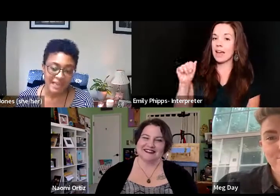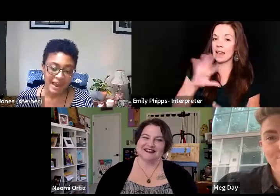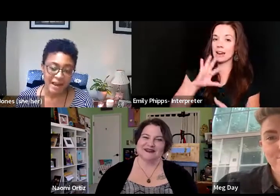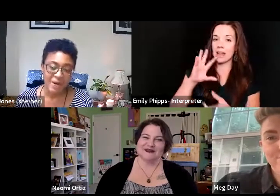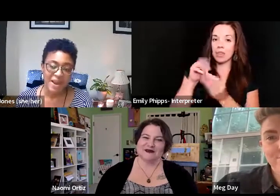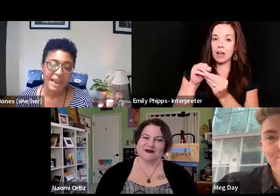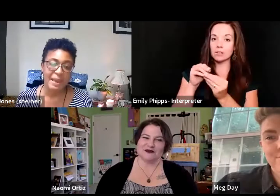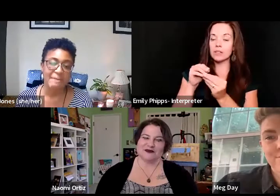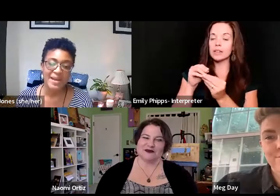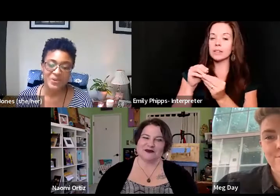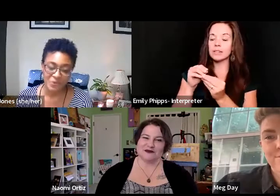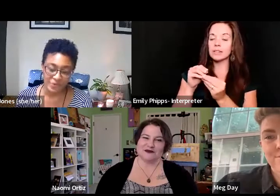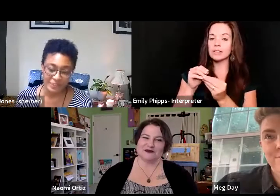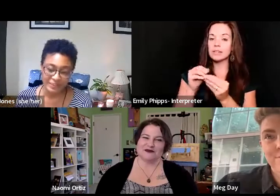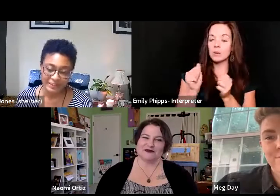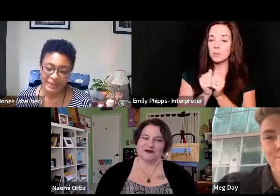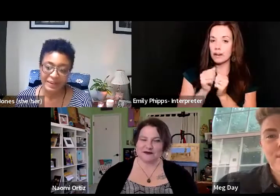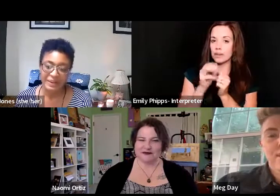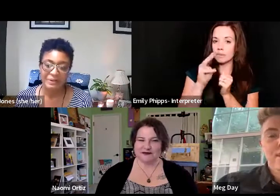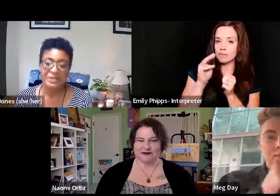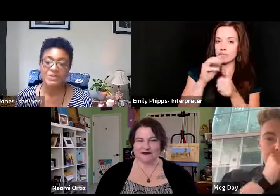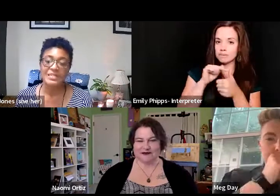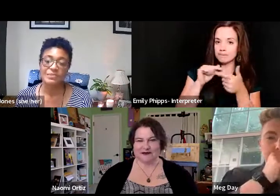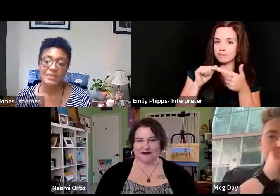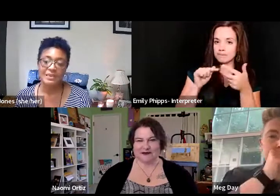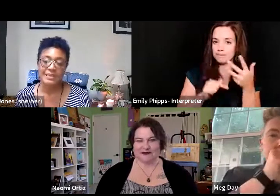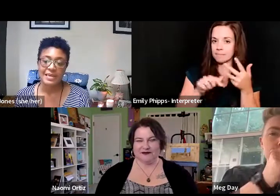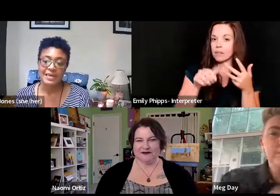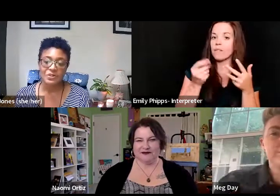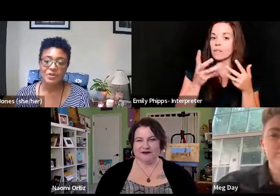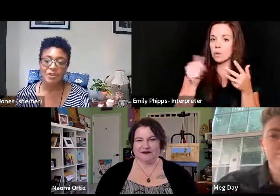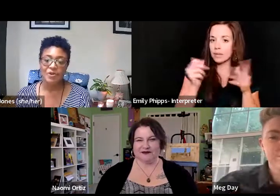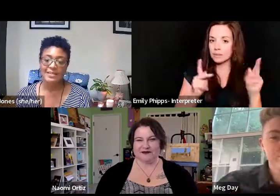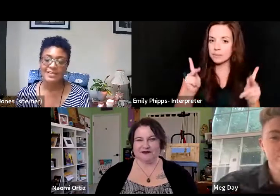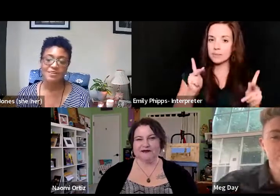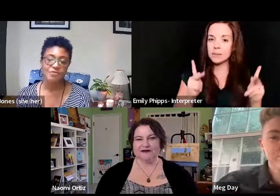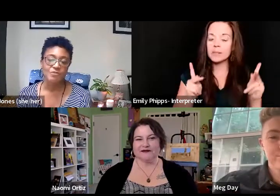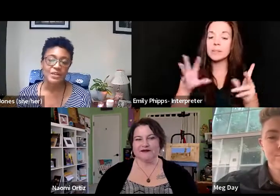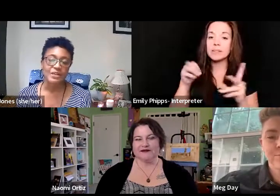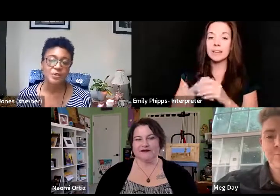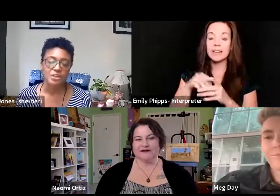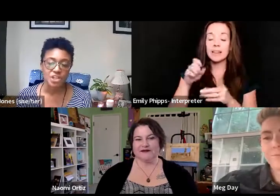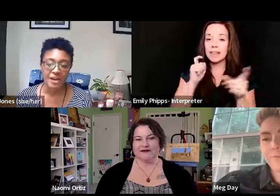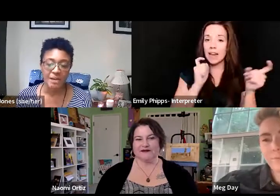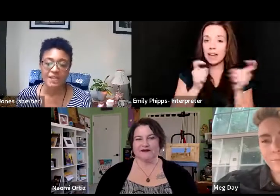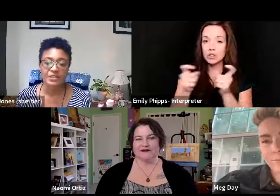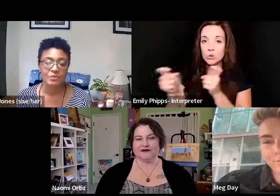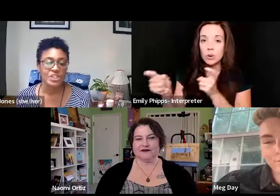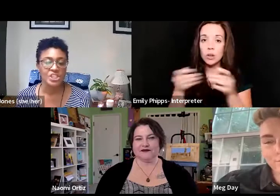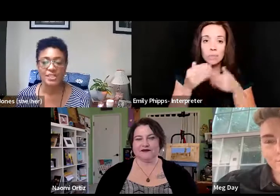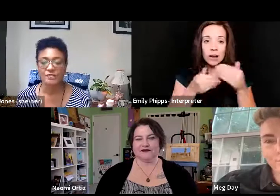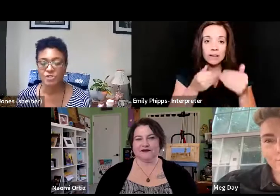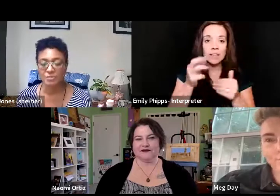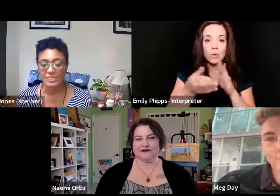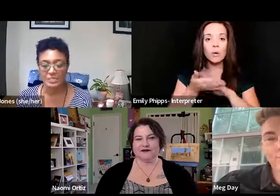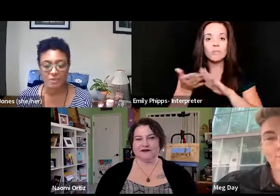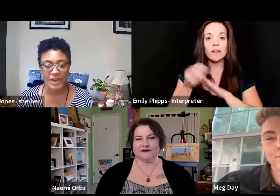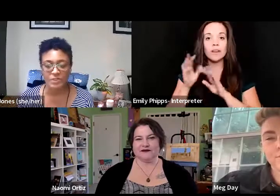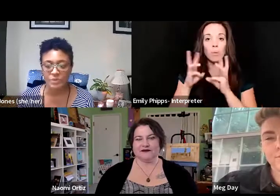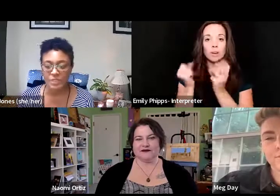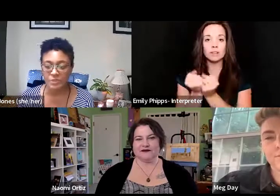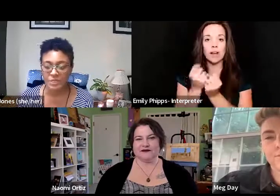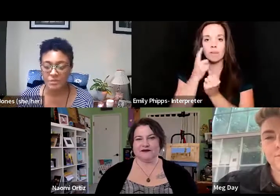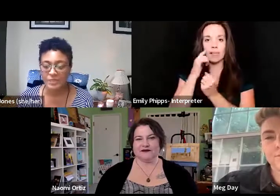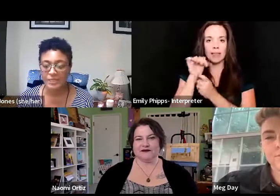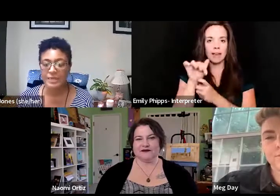Travis Lau and Michael Norden. Whether it's within the editorial process of running a workshop like the one she led for Split This